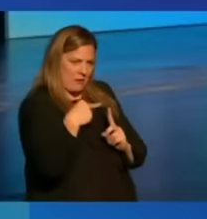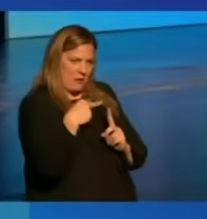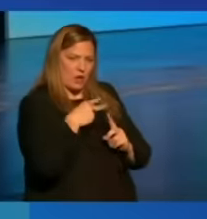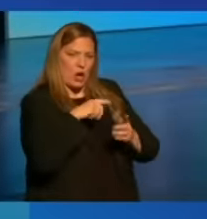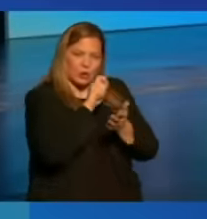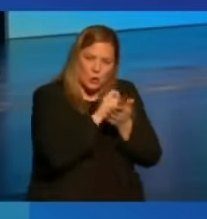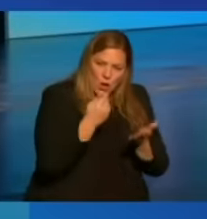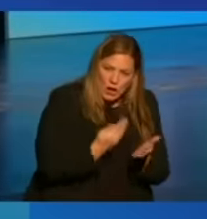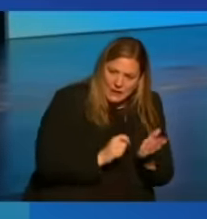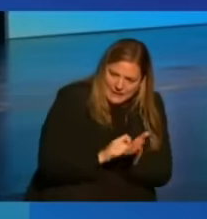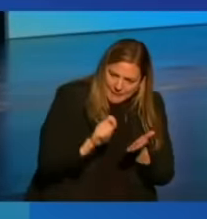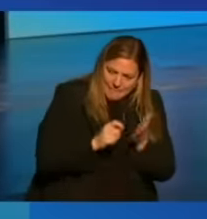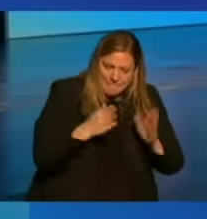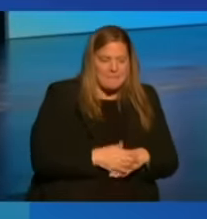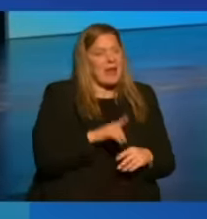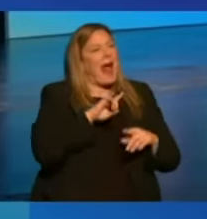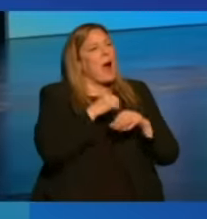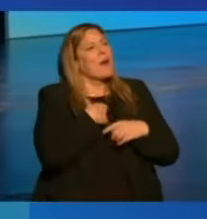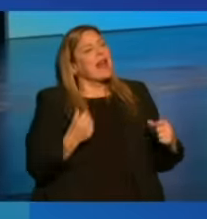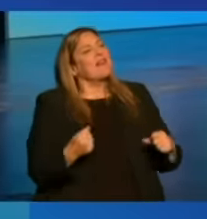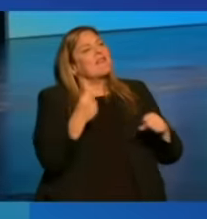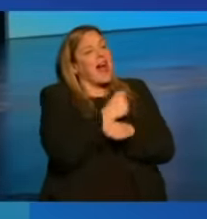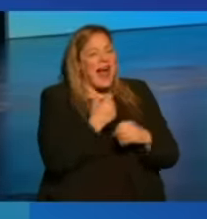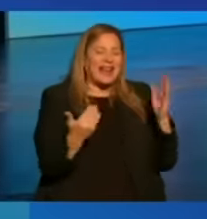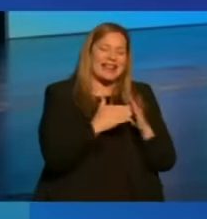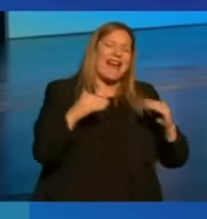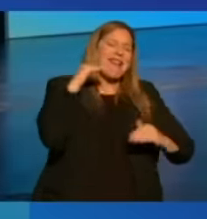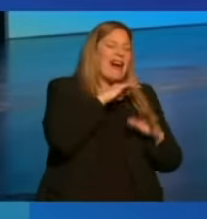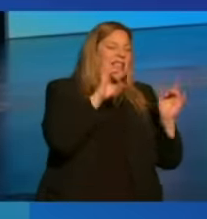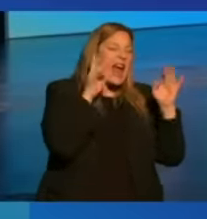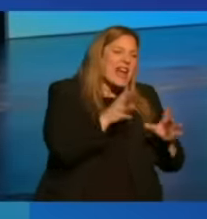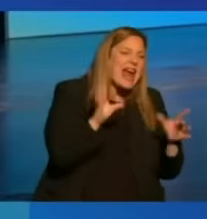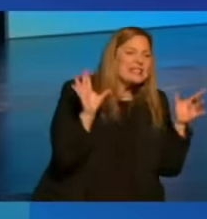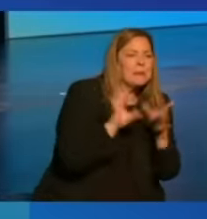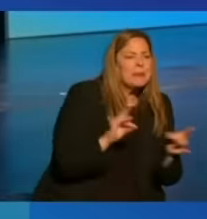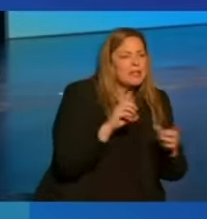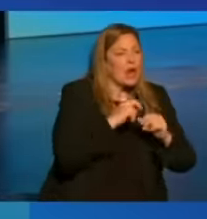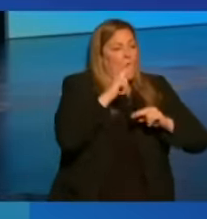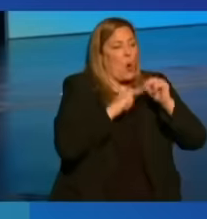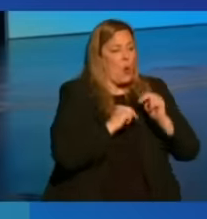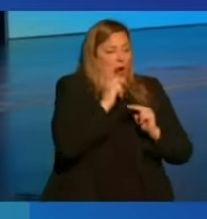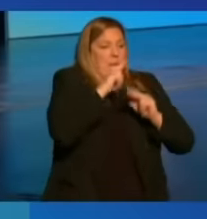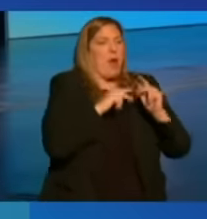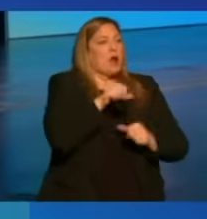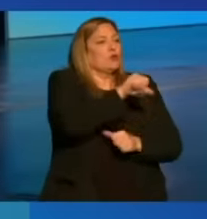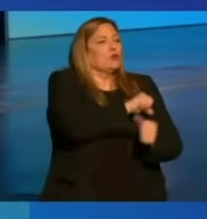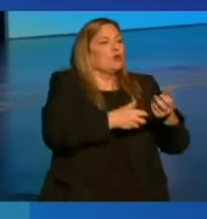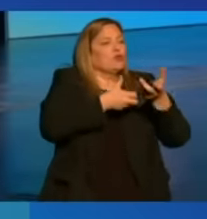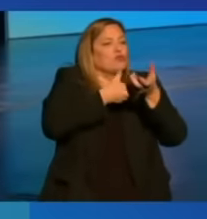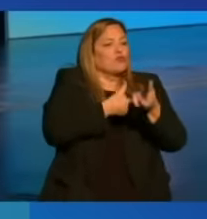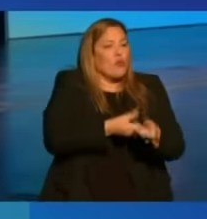lies and hate speech and rebuild social trust.